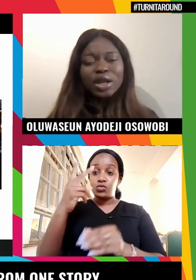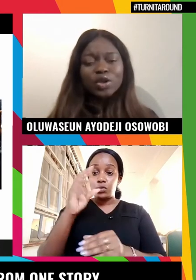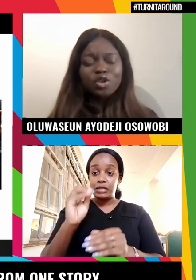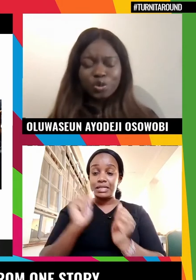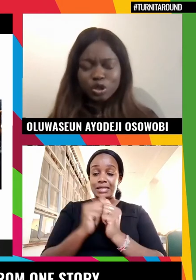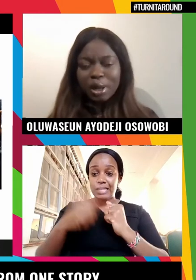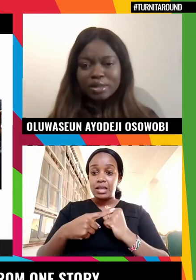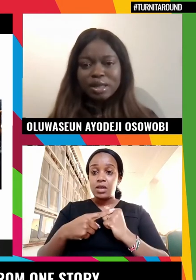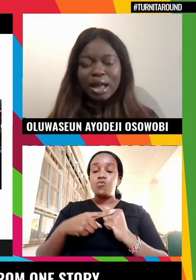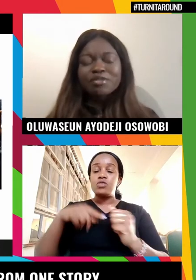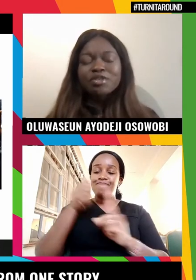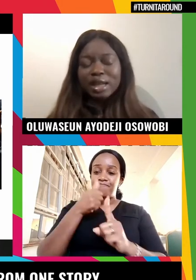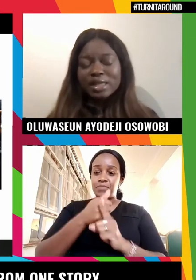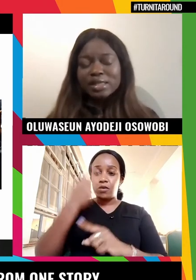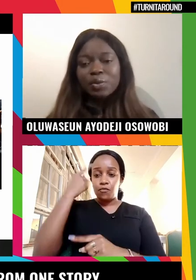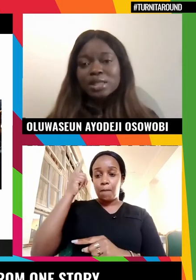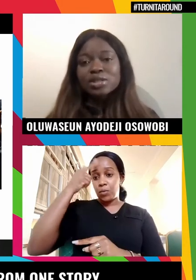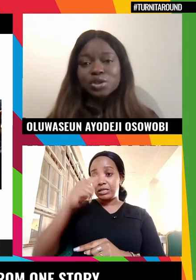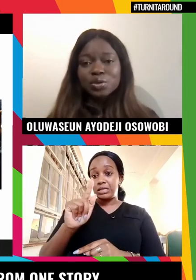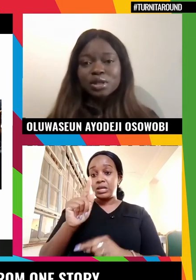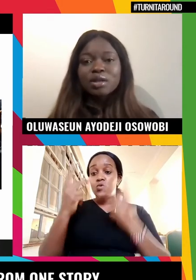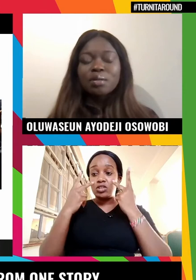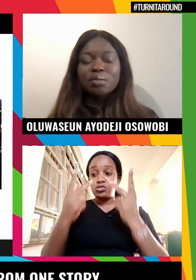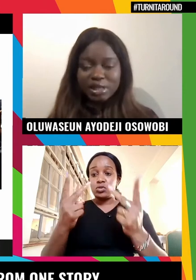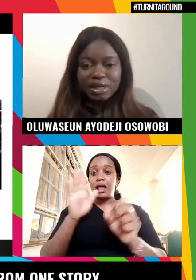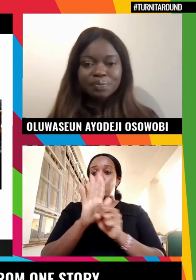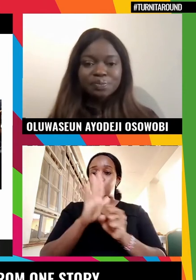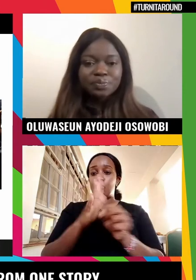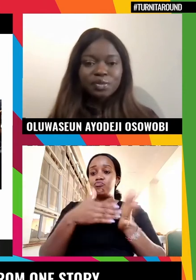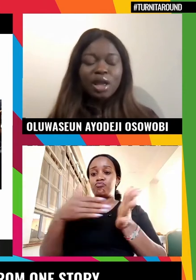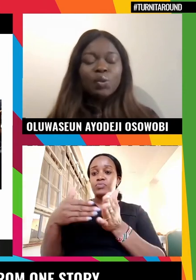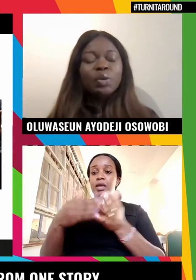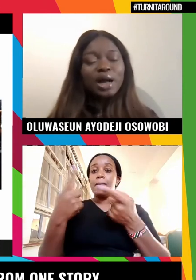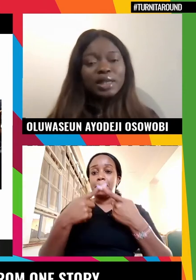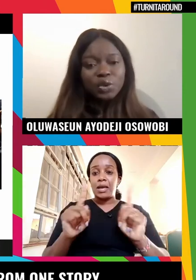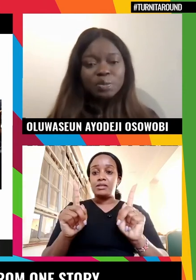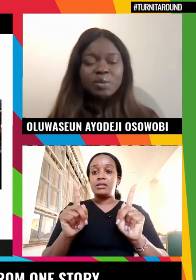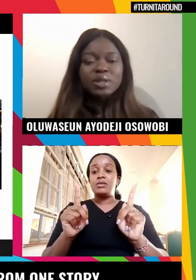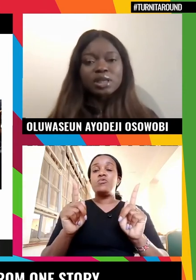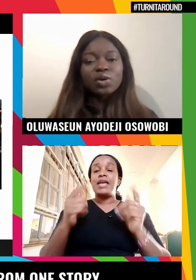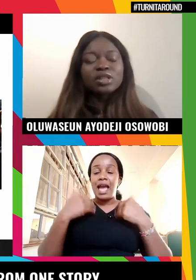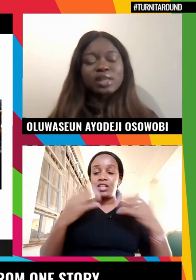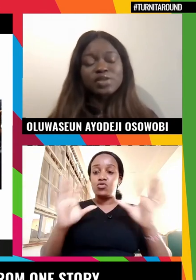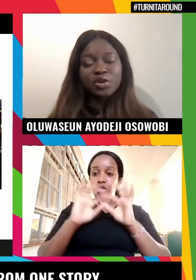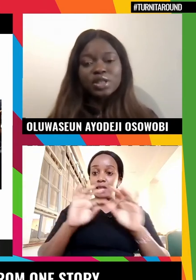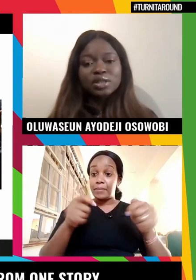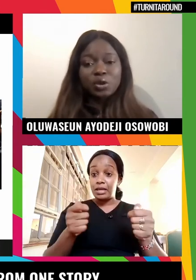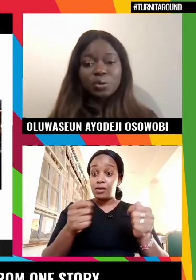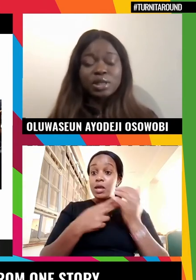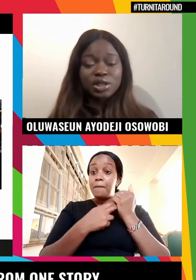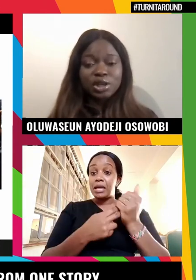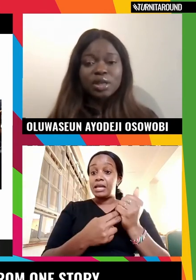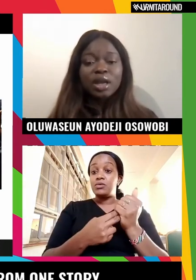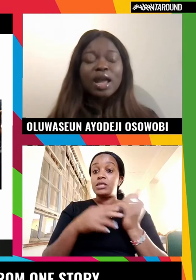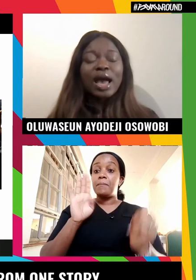we saw a lot of pushbacks, and we realized that we had to use media. We partnered with the BBC on the Sex for Grids